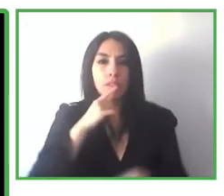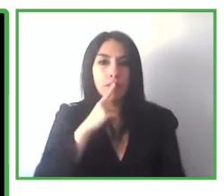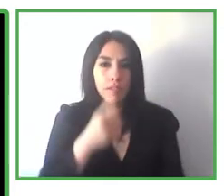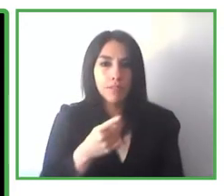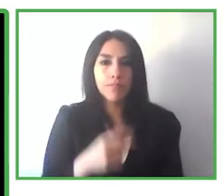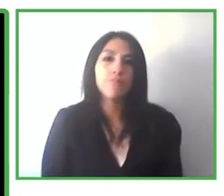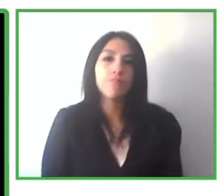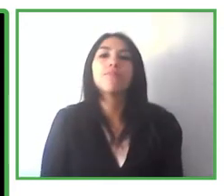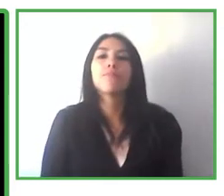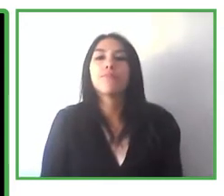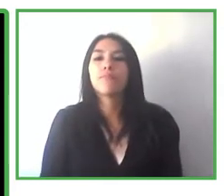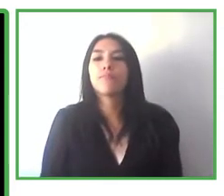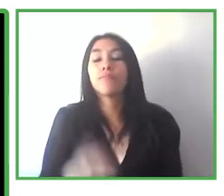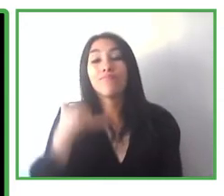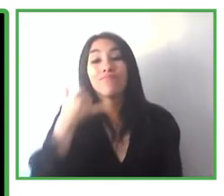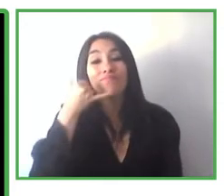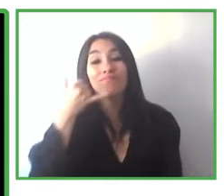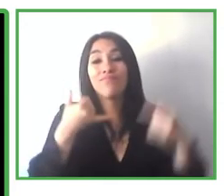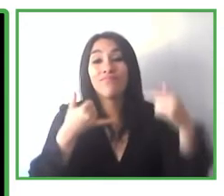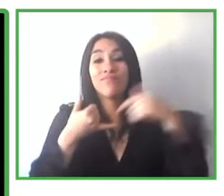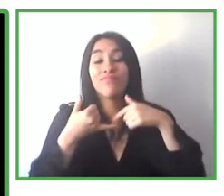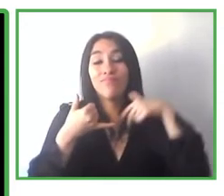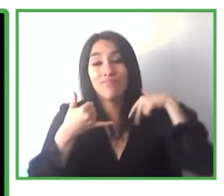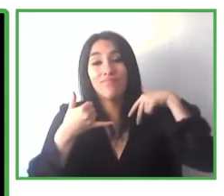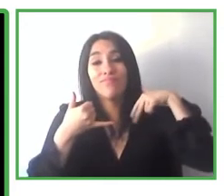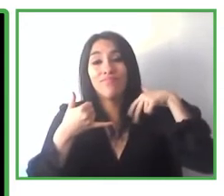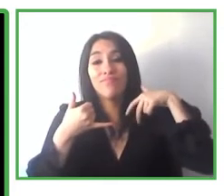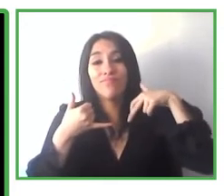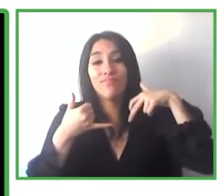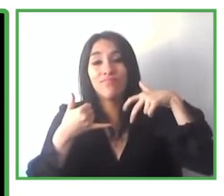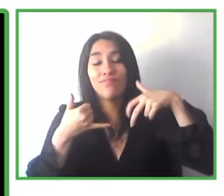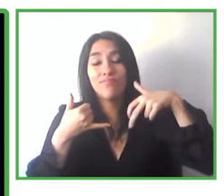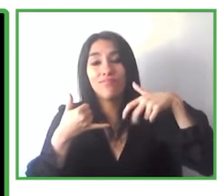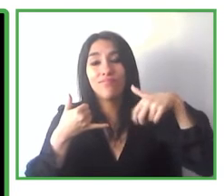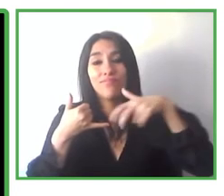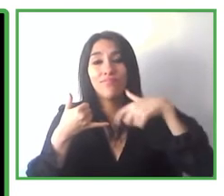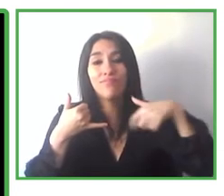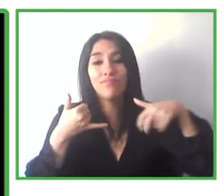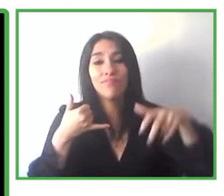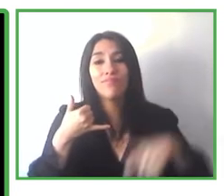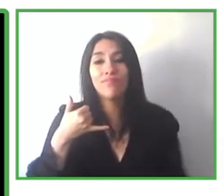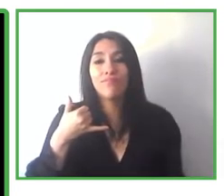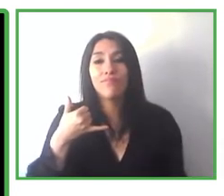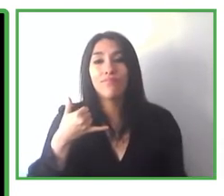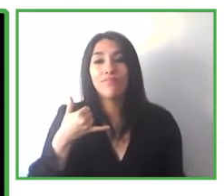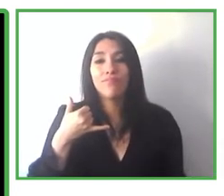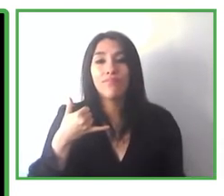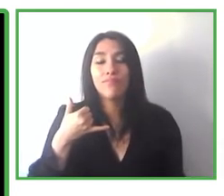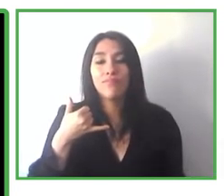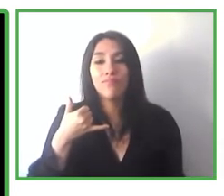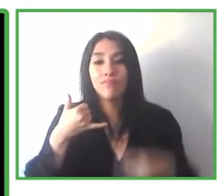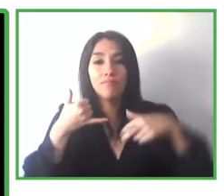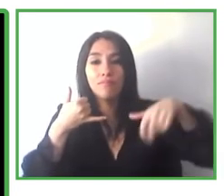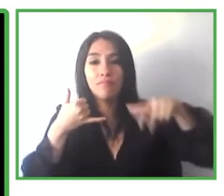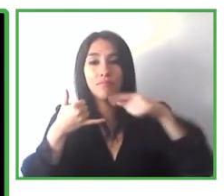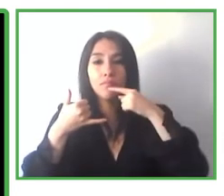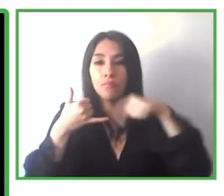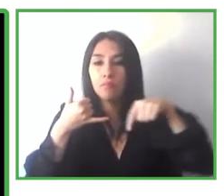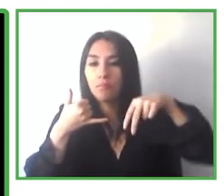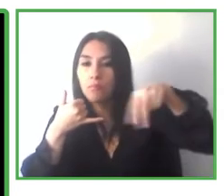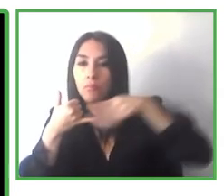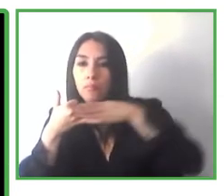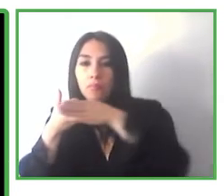away, or if I get closer, it's going to help me to get to the right